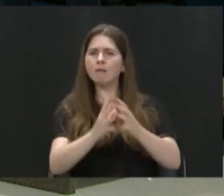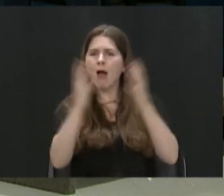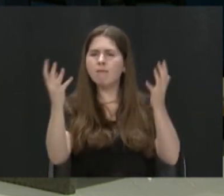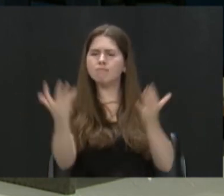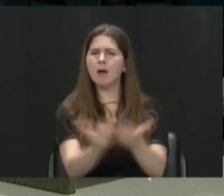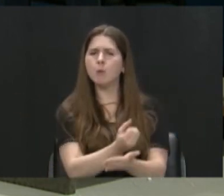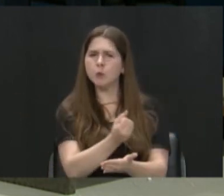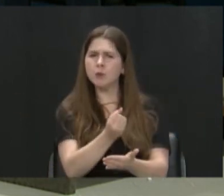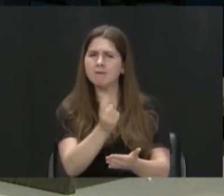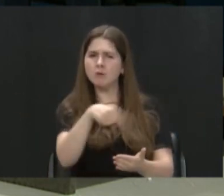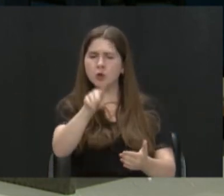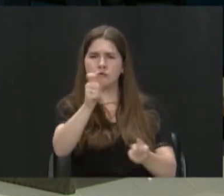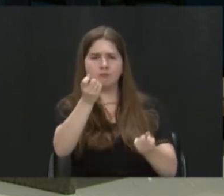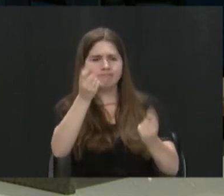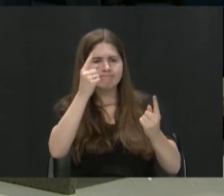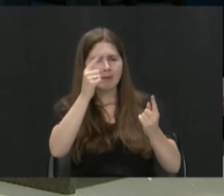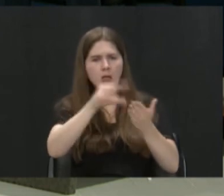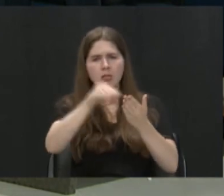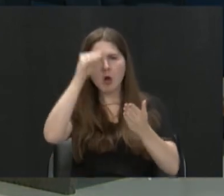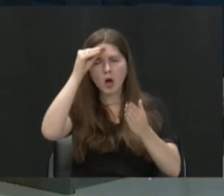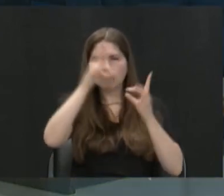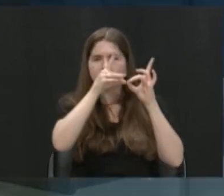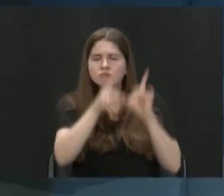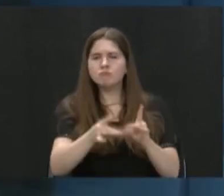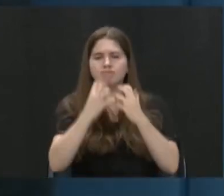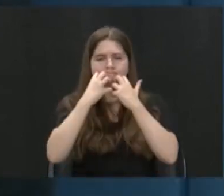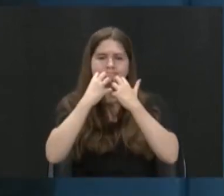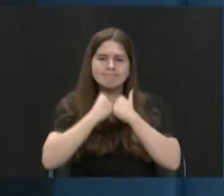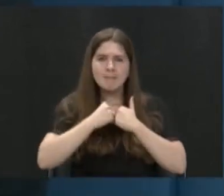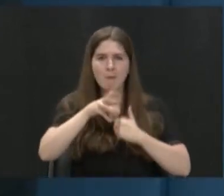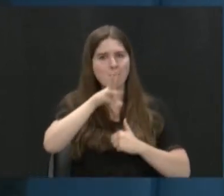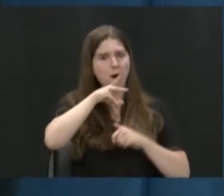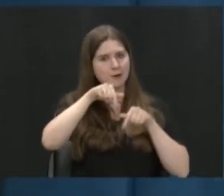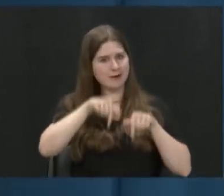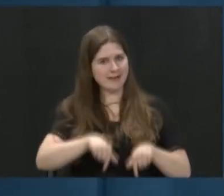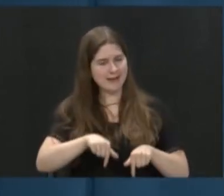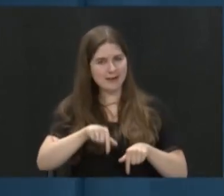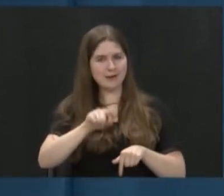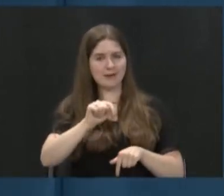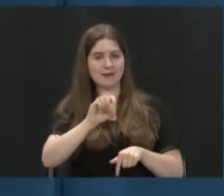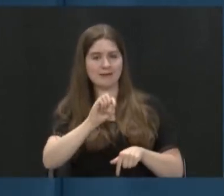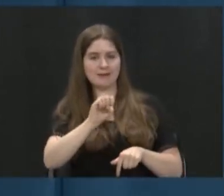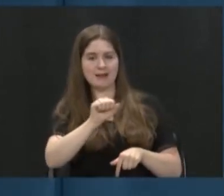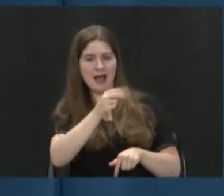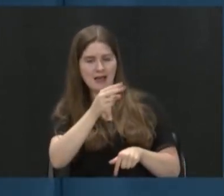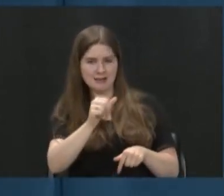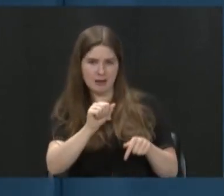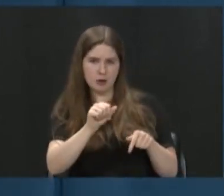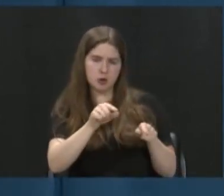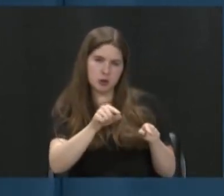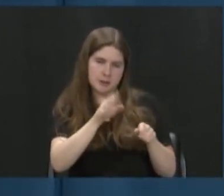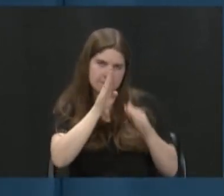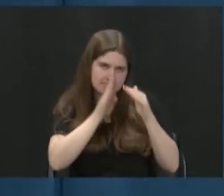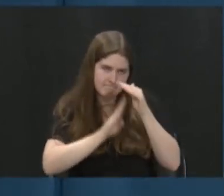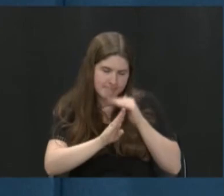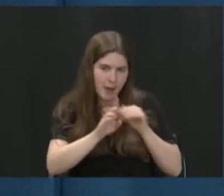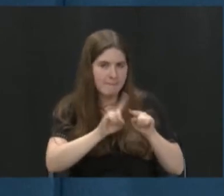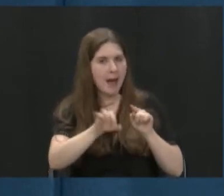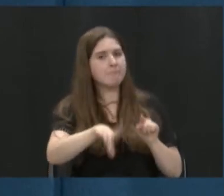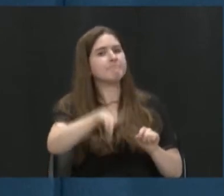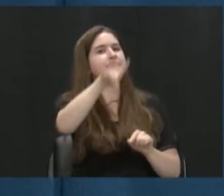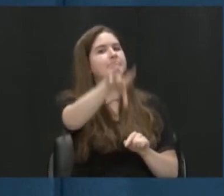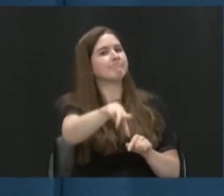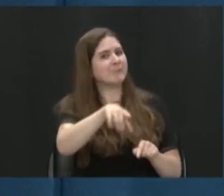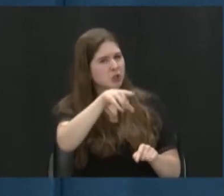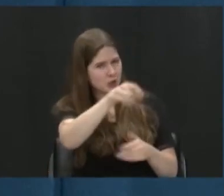understand, you know, the value of our water and rivers here. Tessa's going to be a little modest but I'll go ahead and put it out there that she's also an